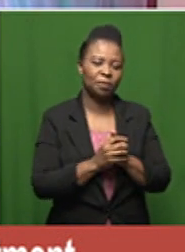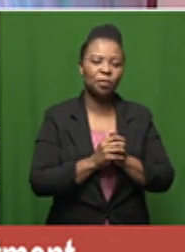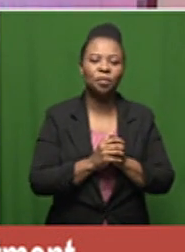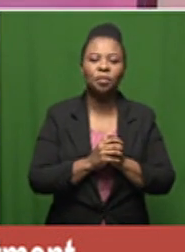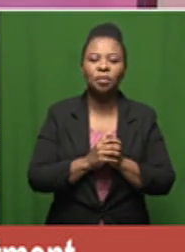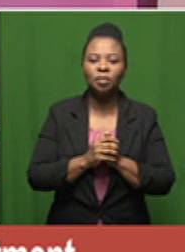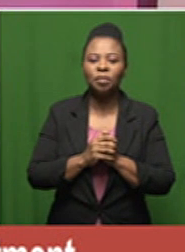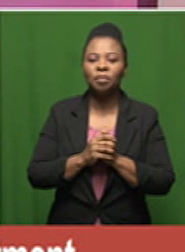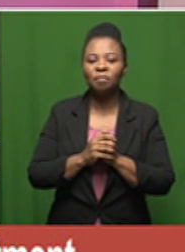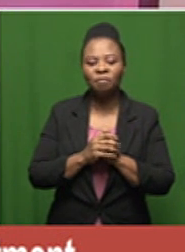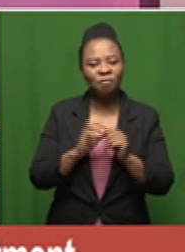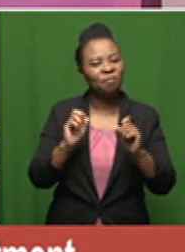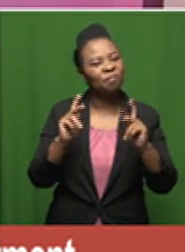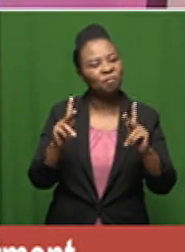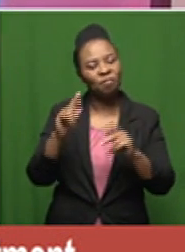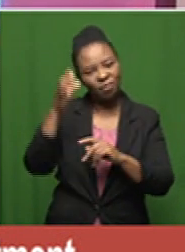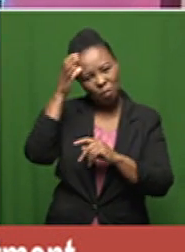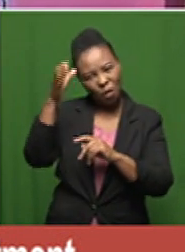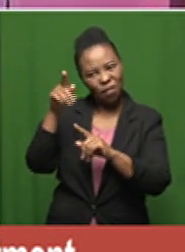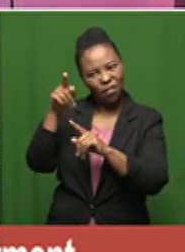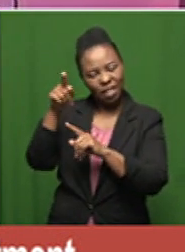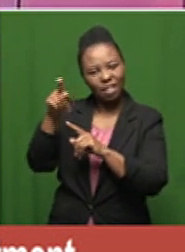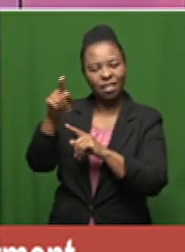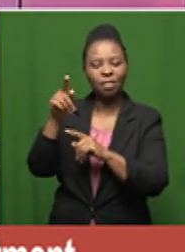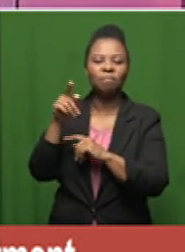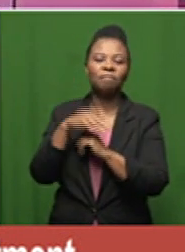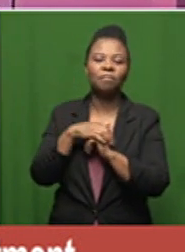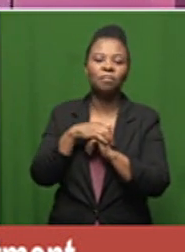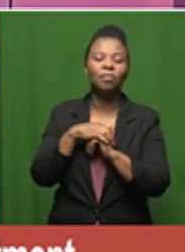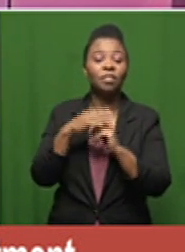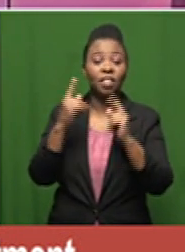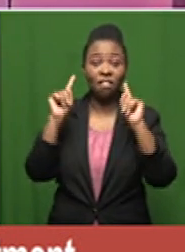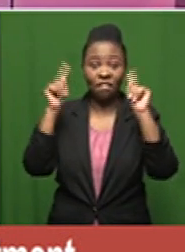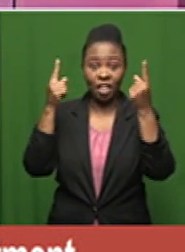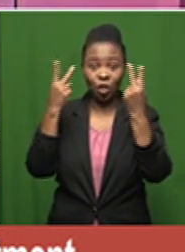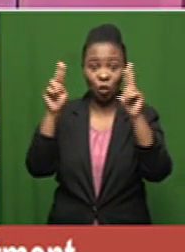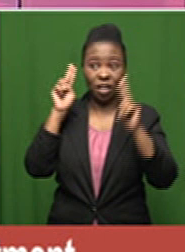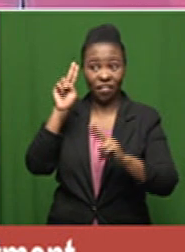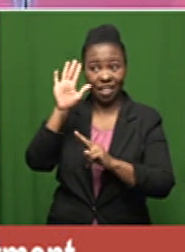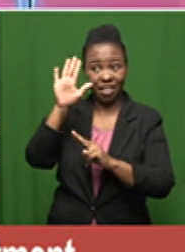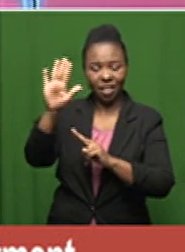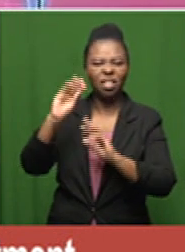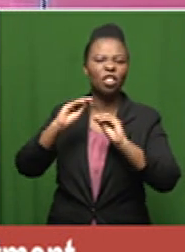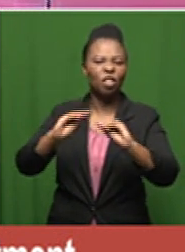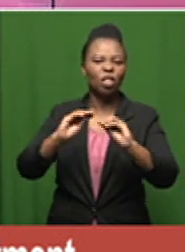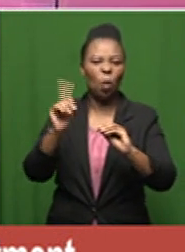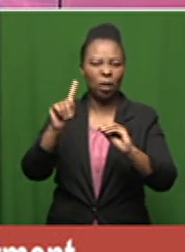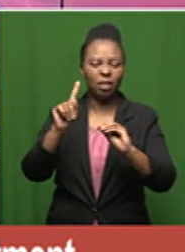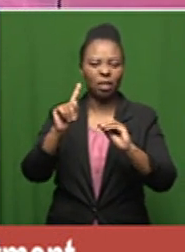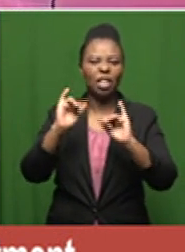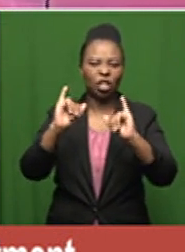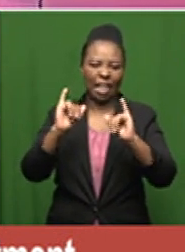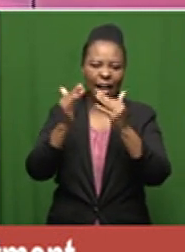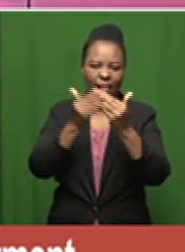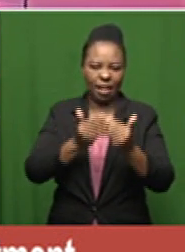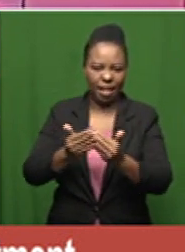all right that's professor guy richards who's with uh vitz university uh teaching critical care uh